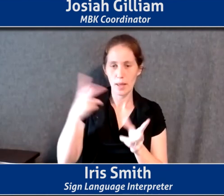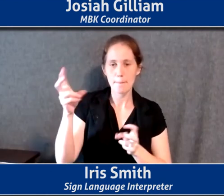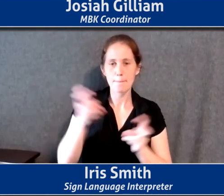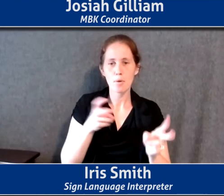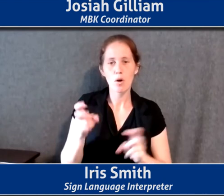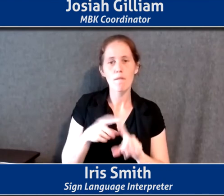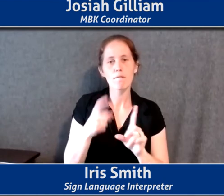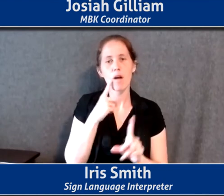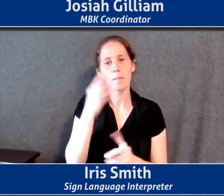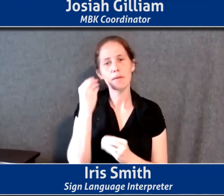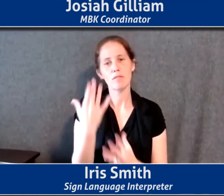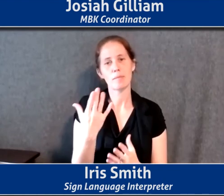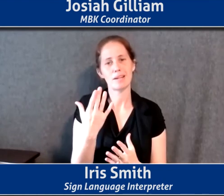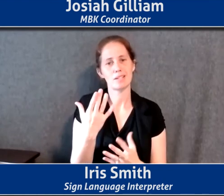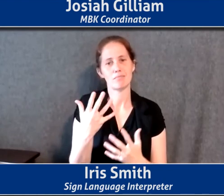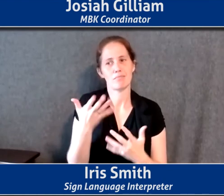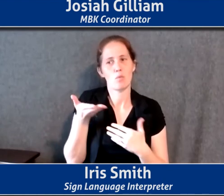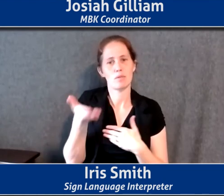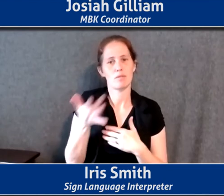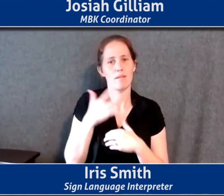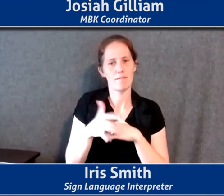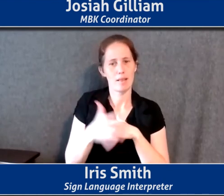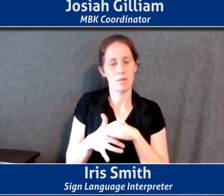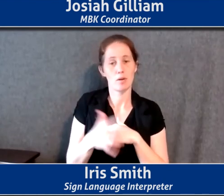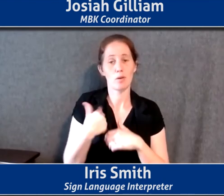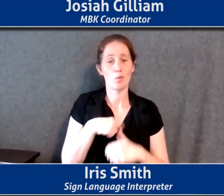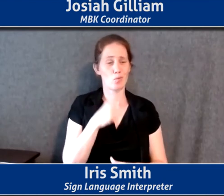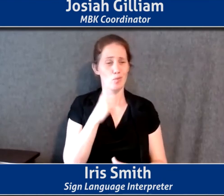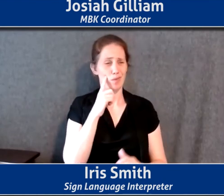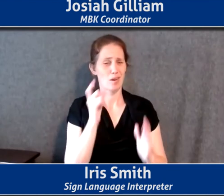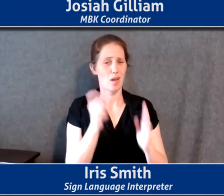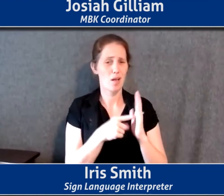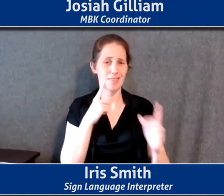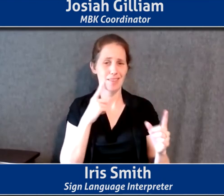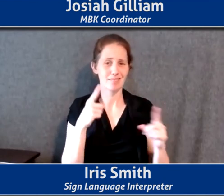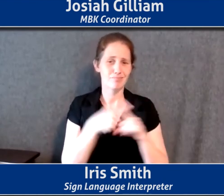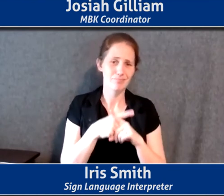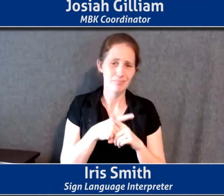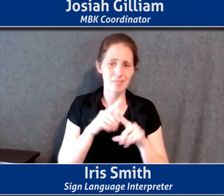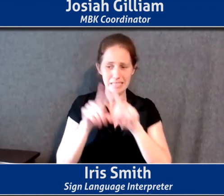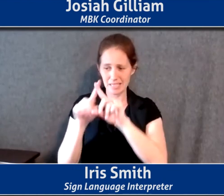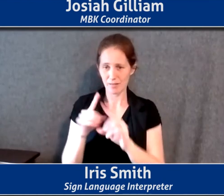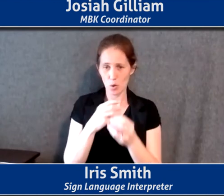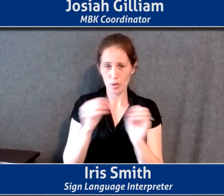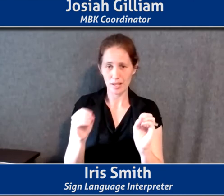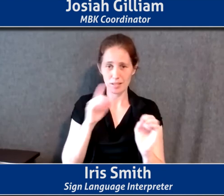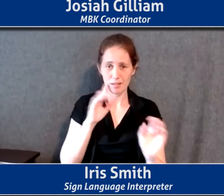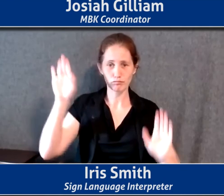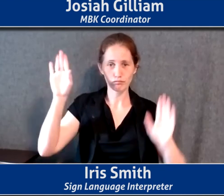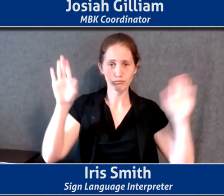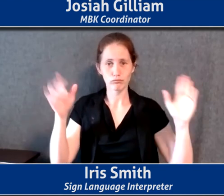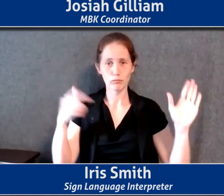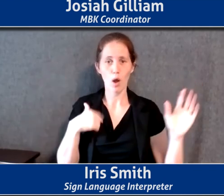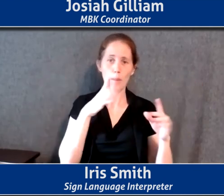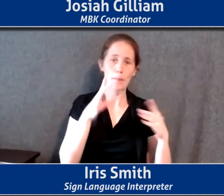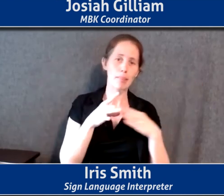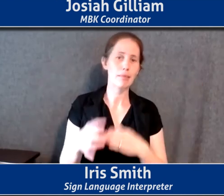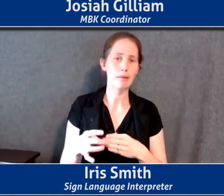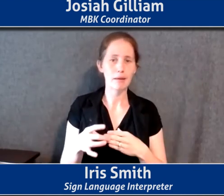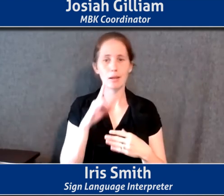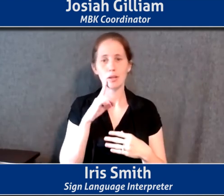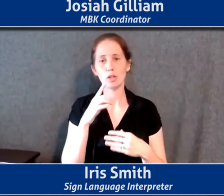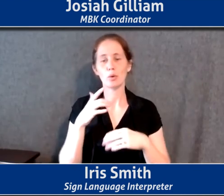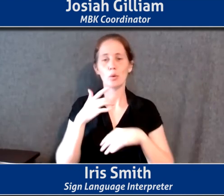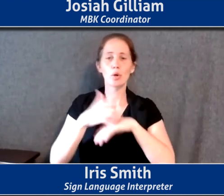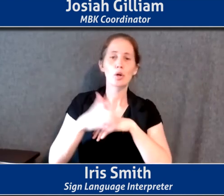data that, that we could, uh, and then we also acknowledge the reality of intersectionality. All the organizations that raise their hand to say, I'm going to objectively when it comes to early childhood